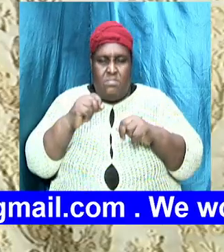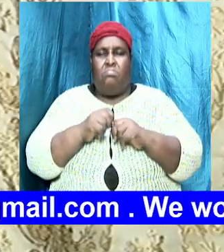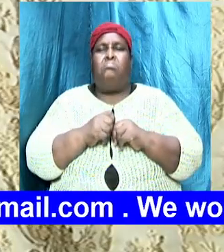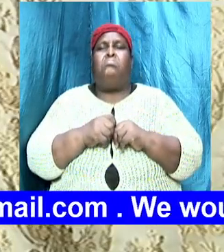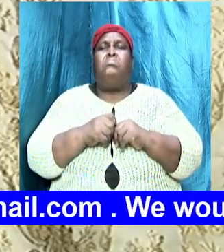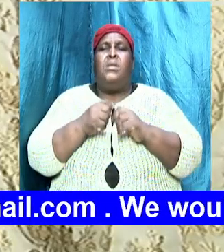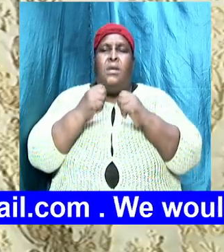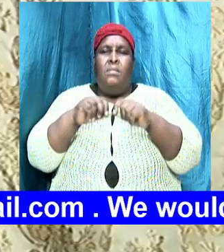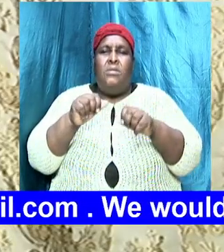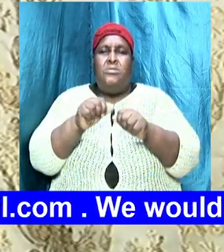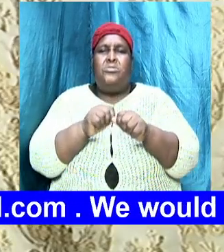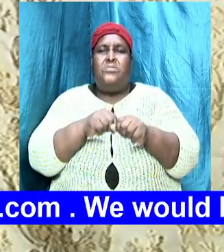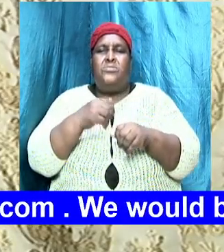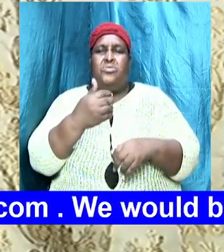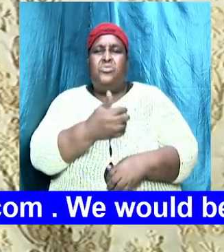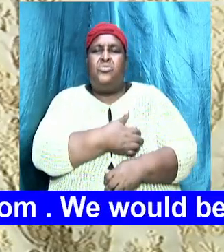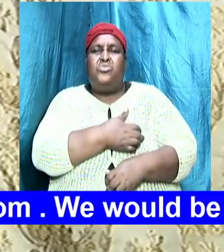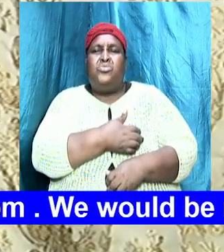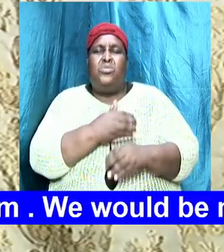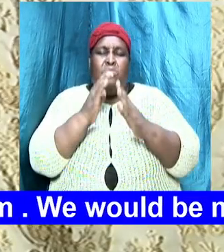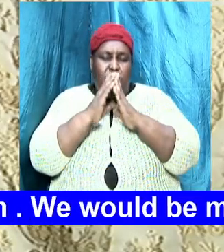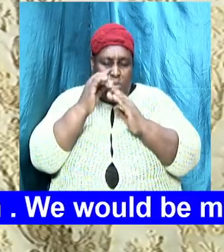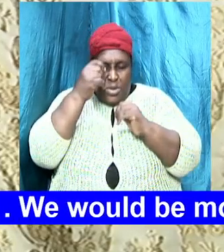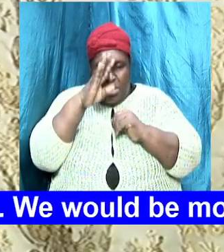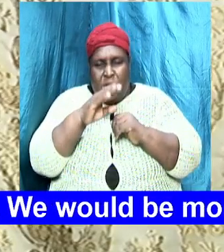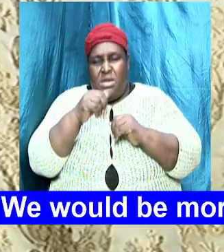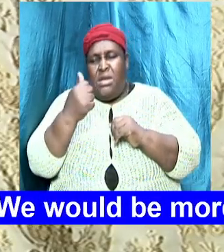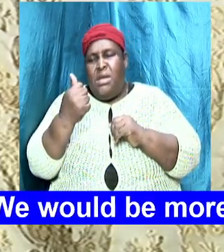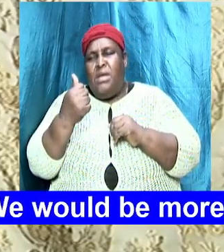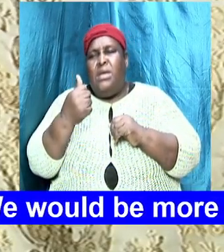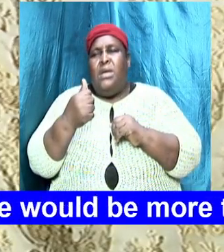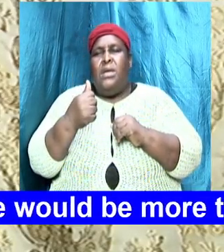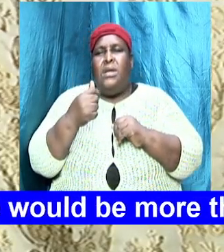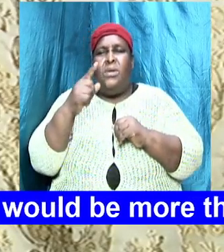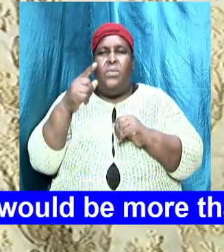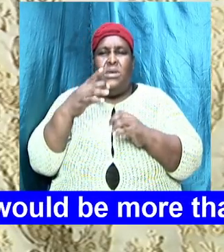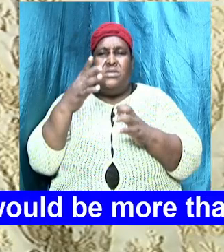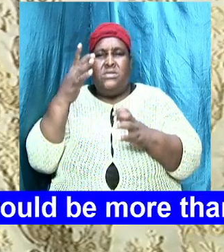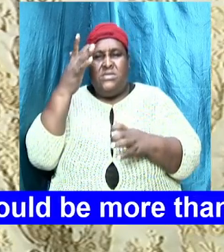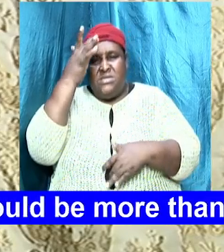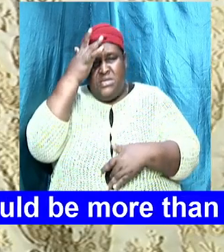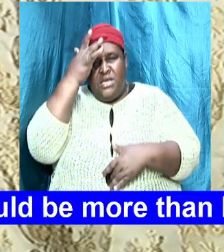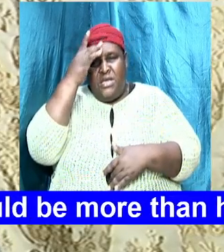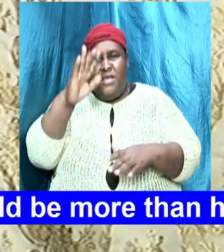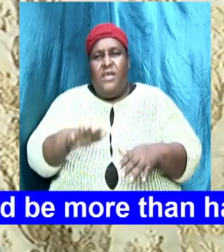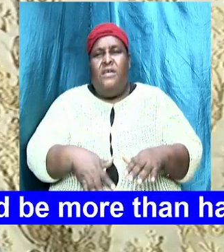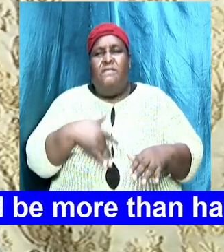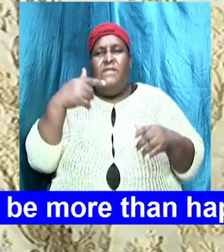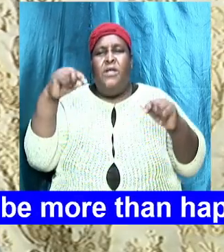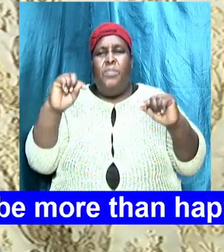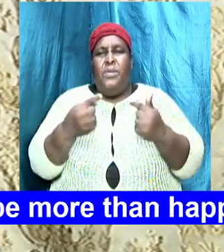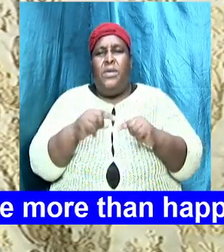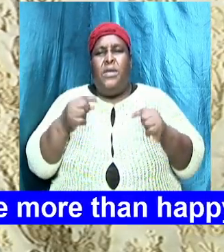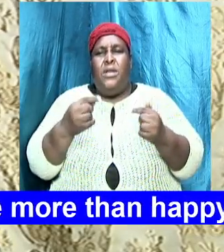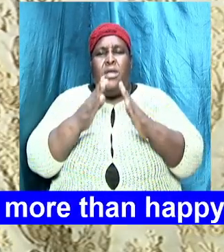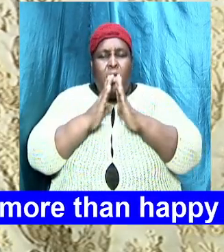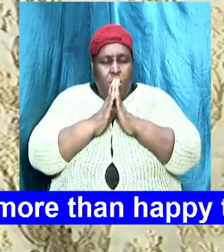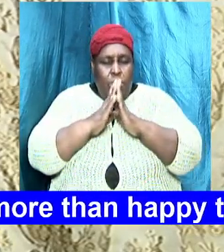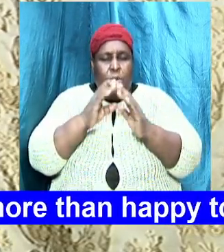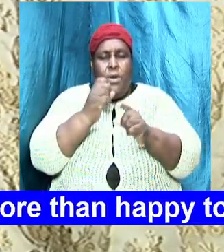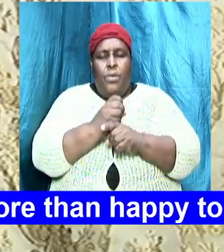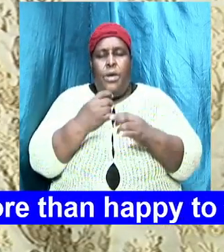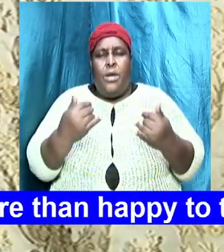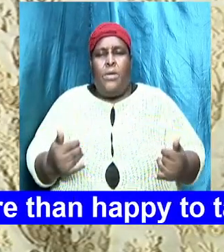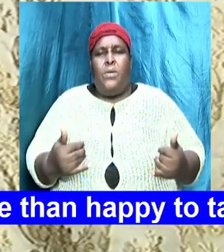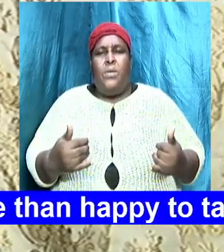bless every soul Lord we pray God for anyone that is sick and feeling pain we pray that right where they are right